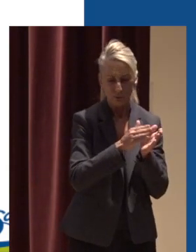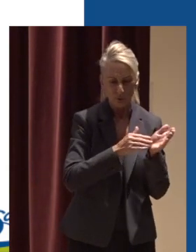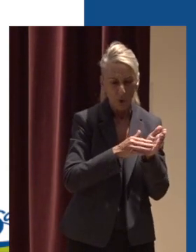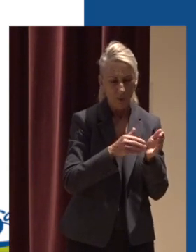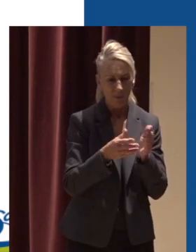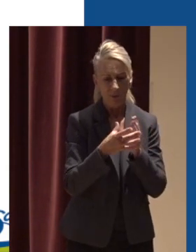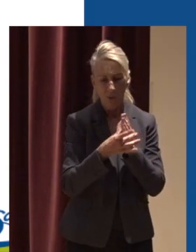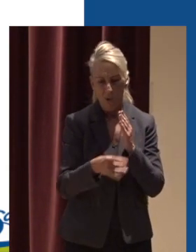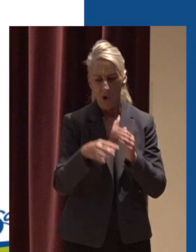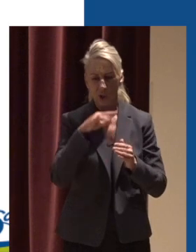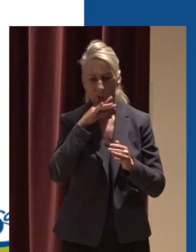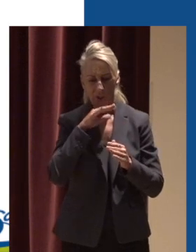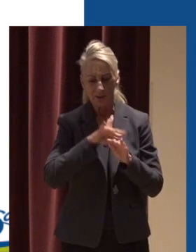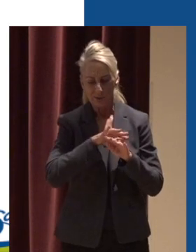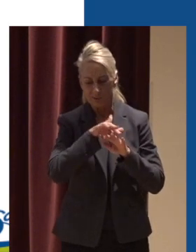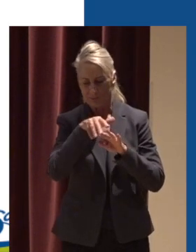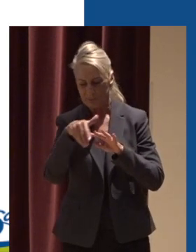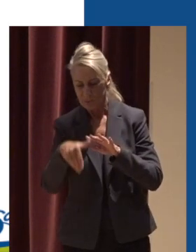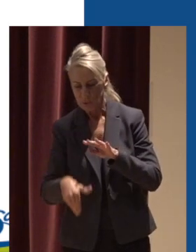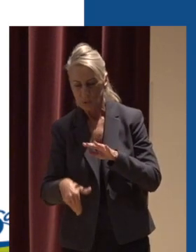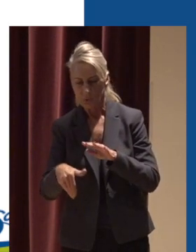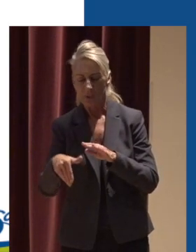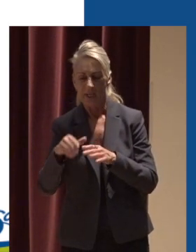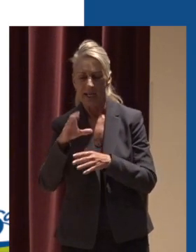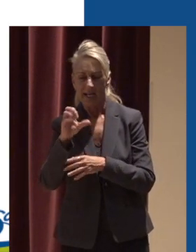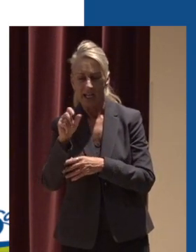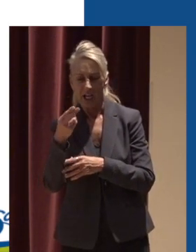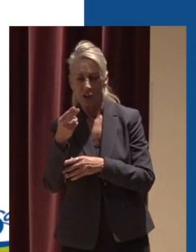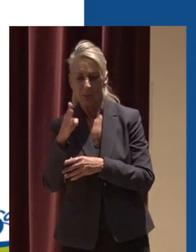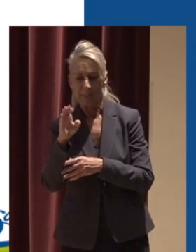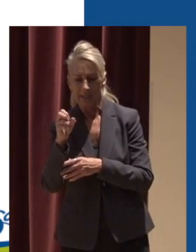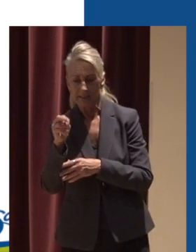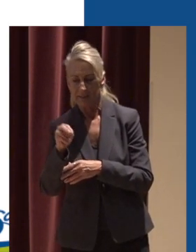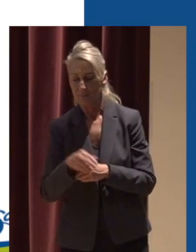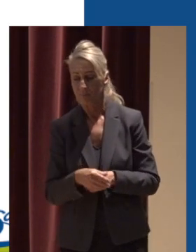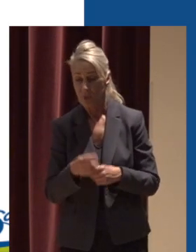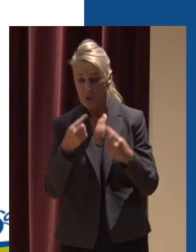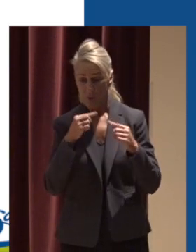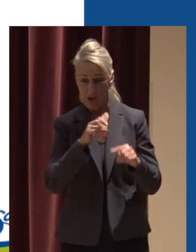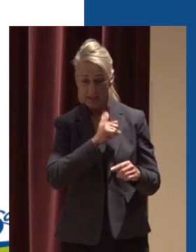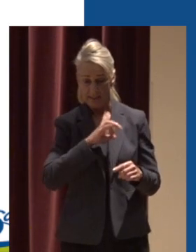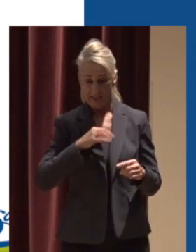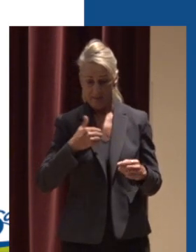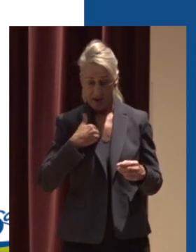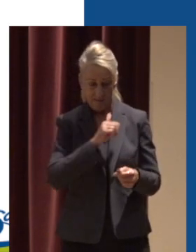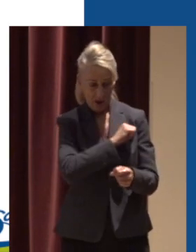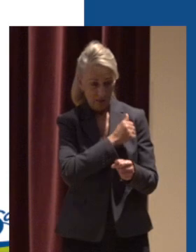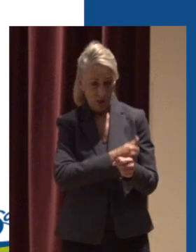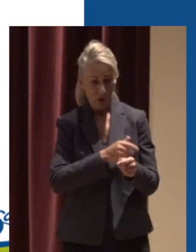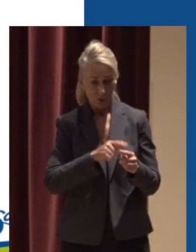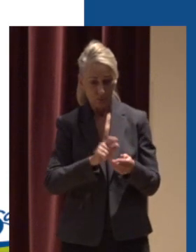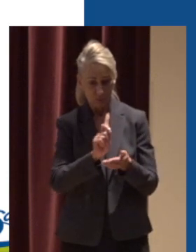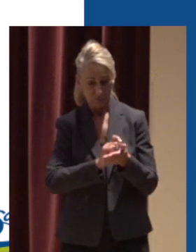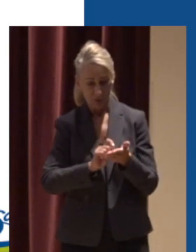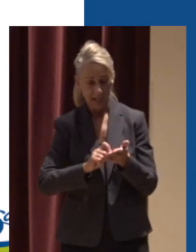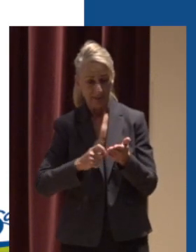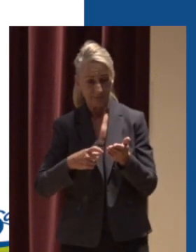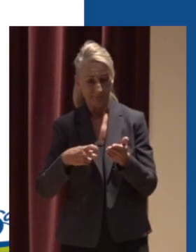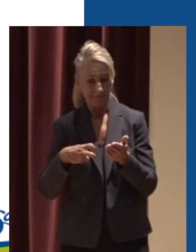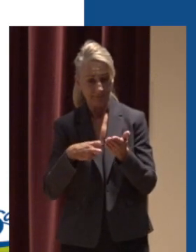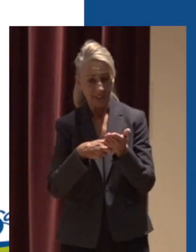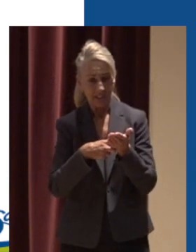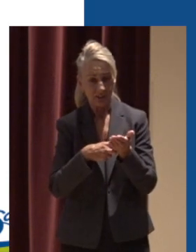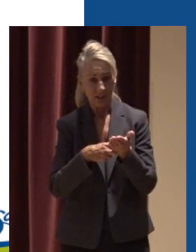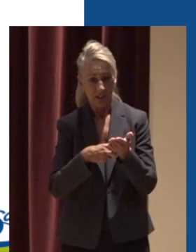dirt, chemicals going down the catch basins while our environmental services staff have the authority to write citations we